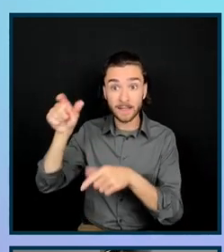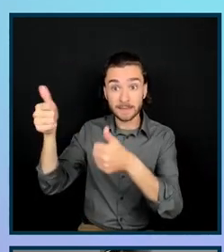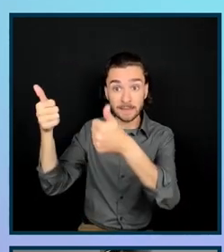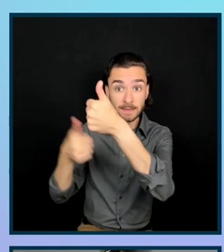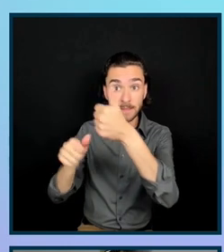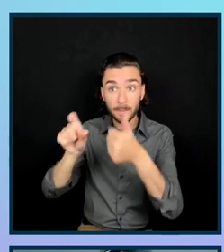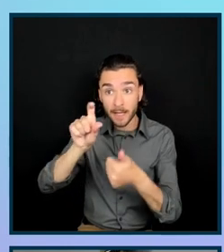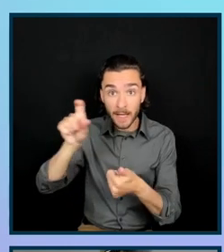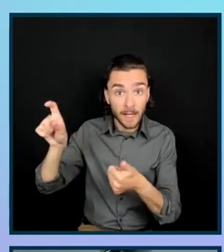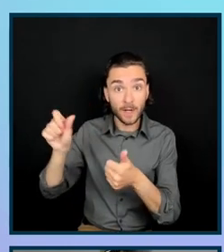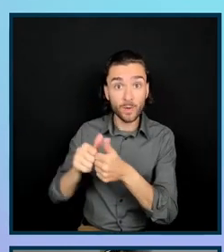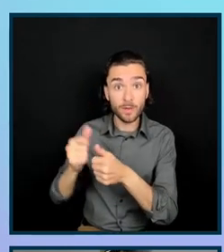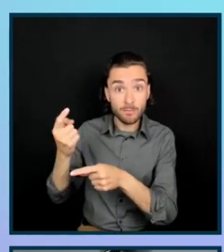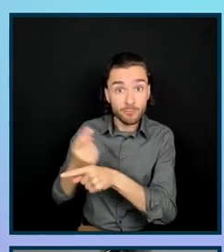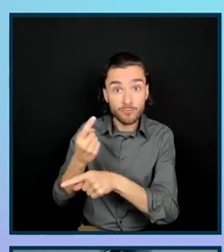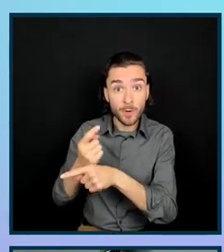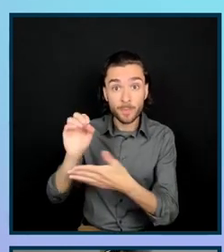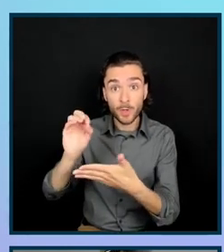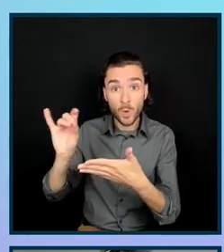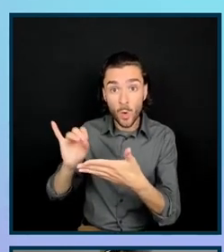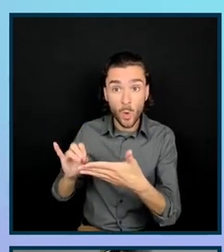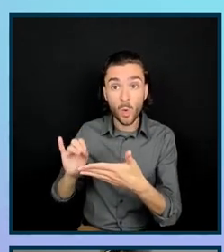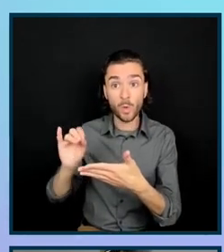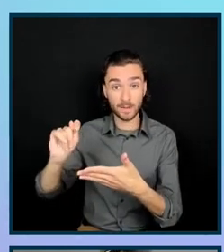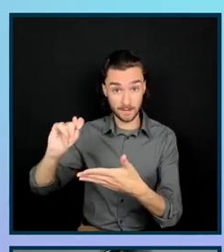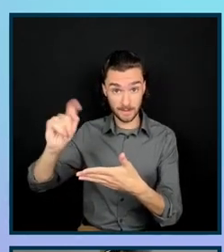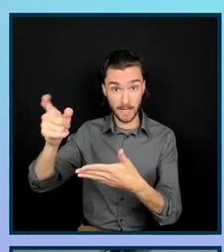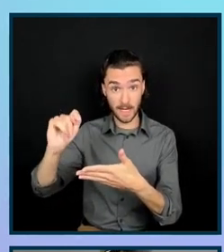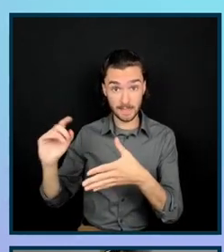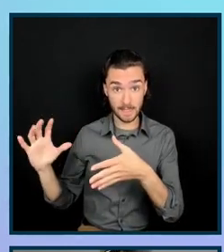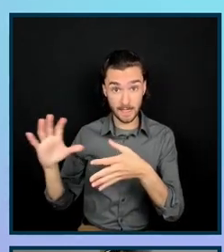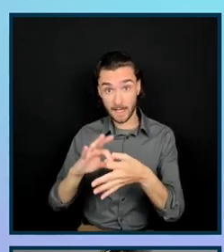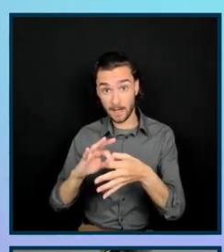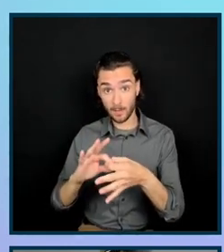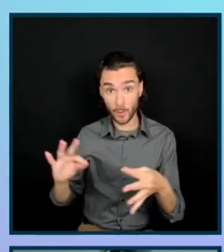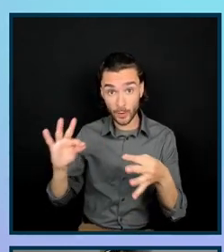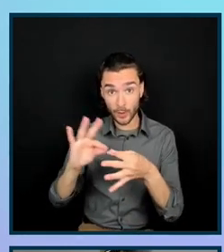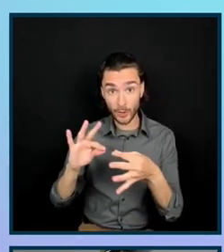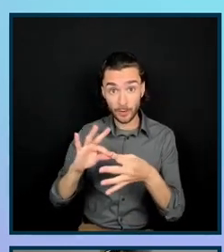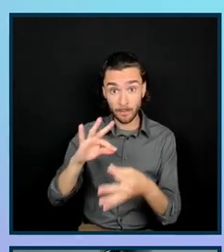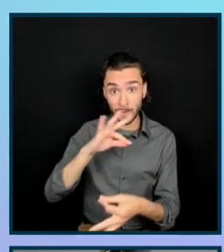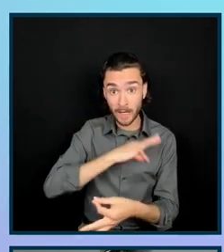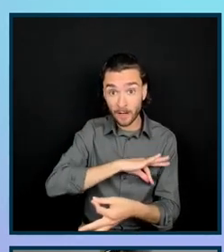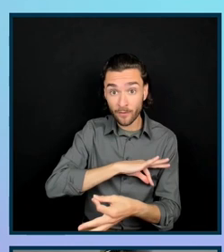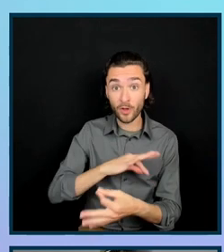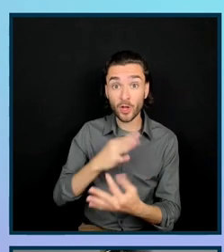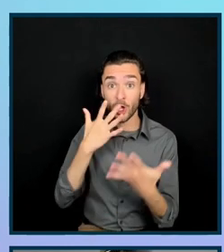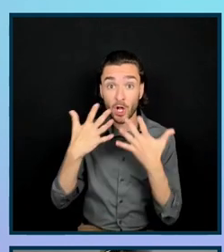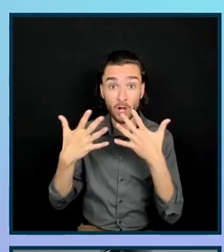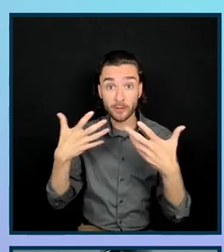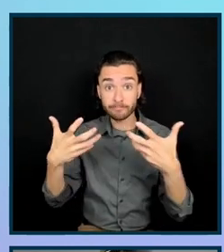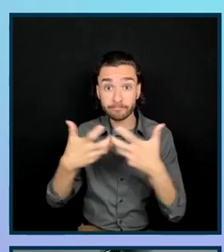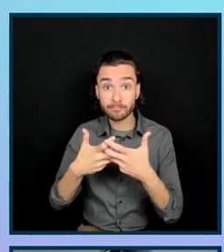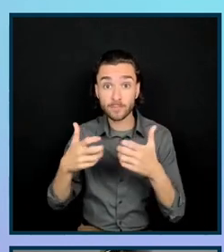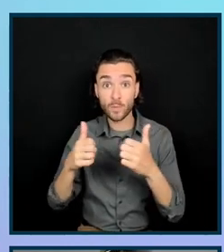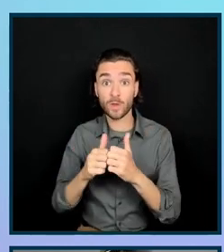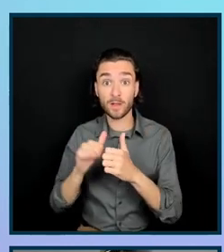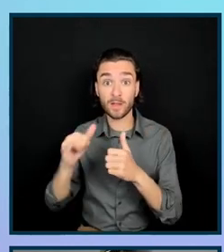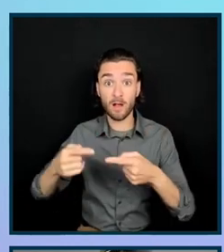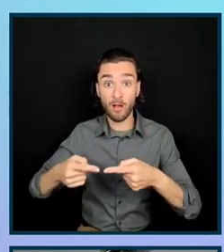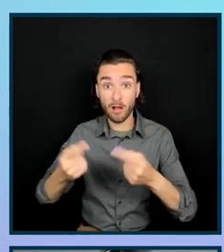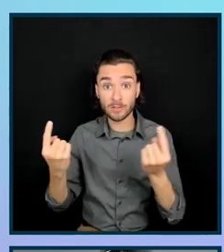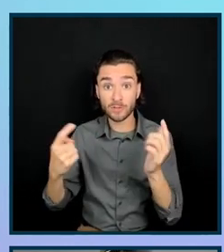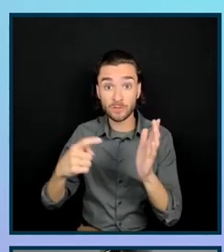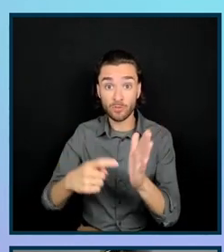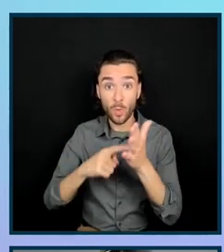coded? Is your link text meaningful? Do your colors meet contrast ratio requirements? Can I navigate your site